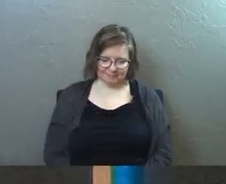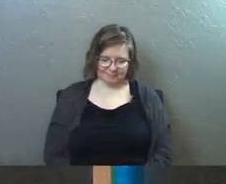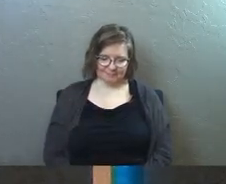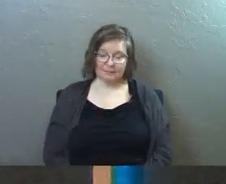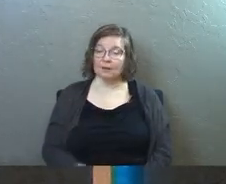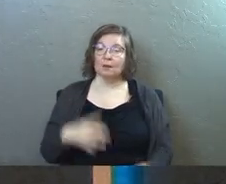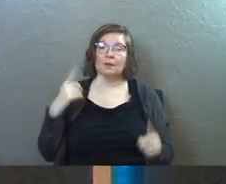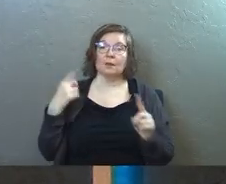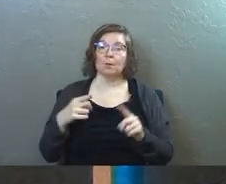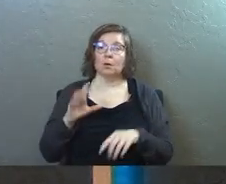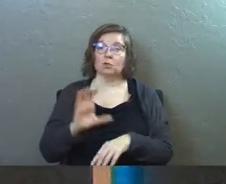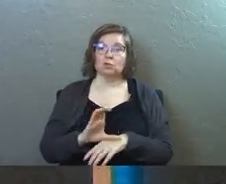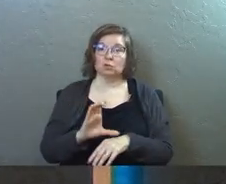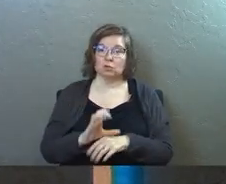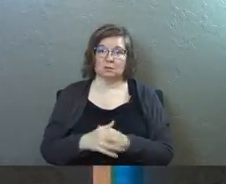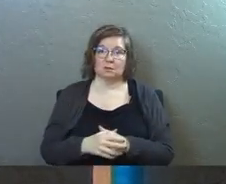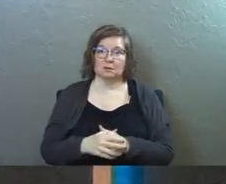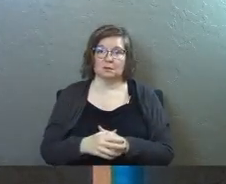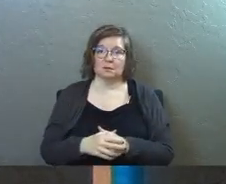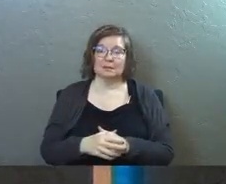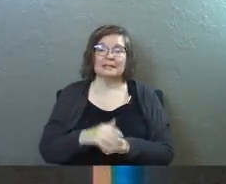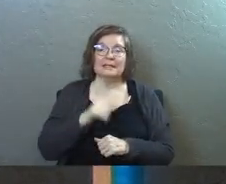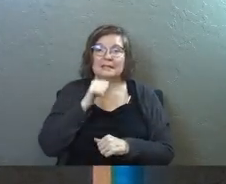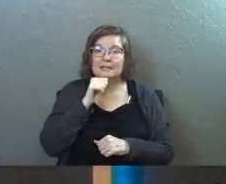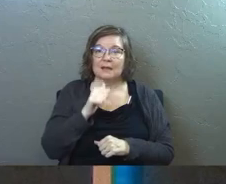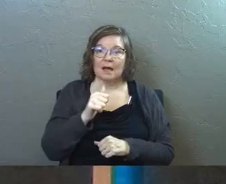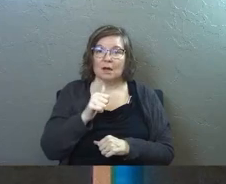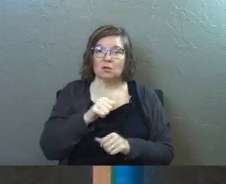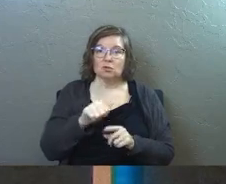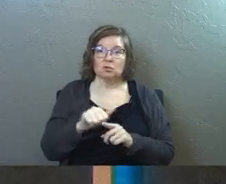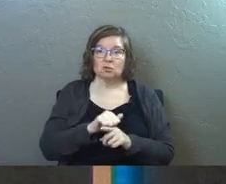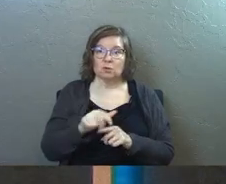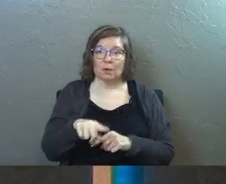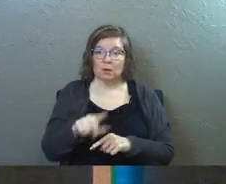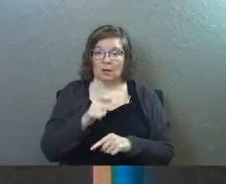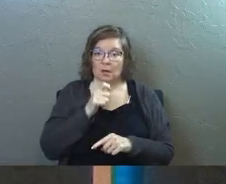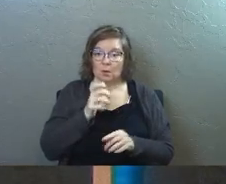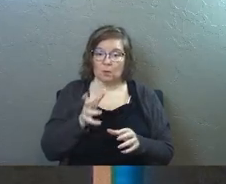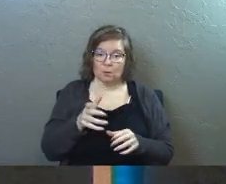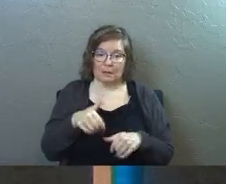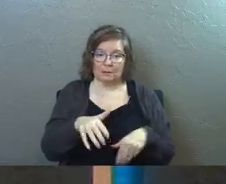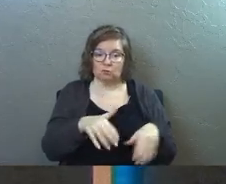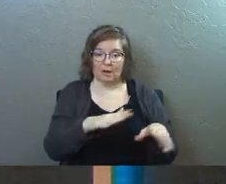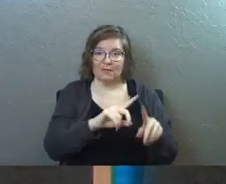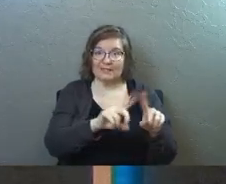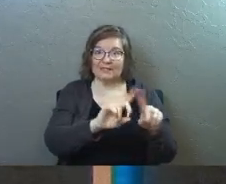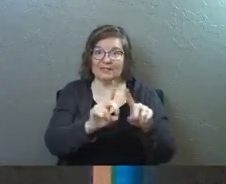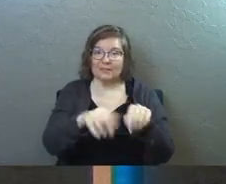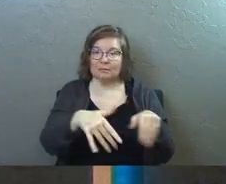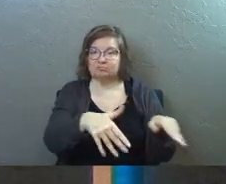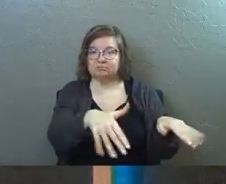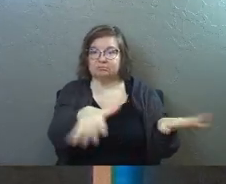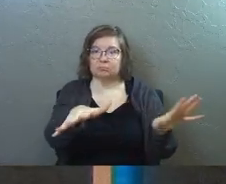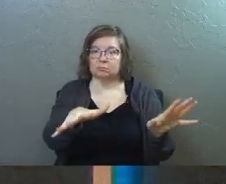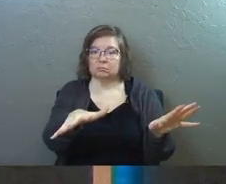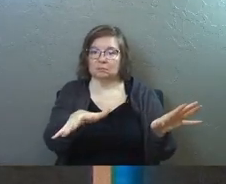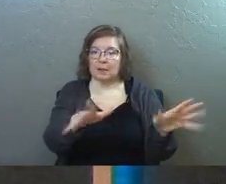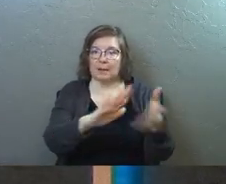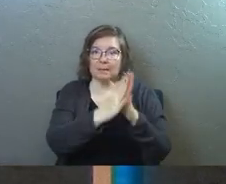the point of the church is not to so train you that we drive out all the differences from all of you